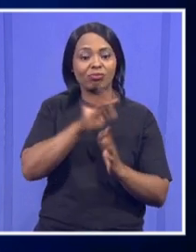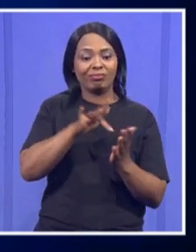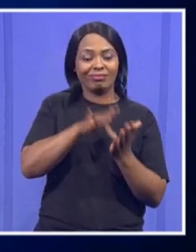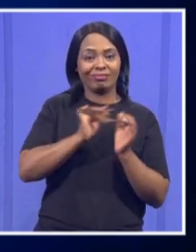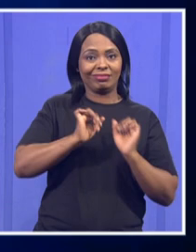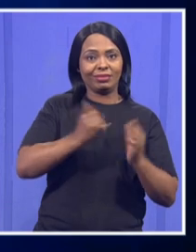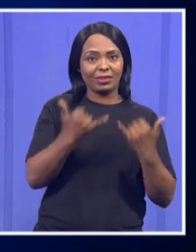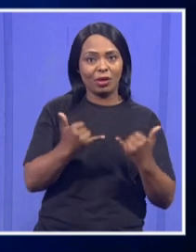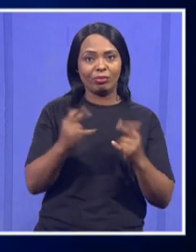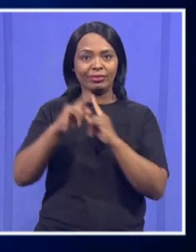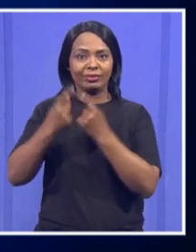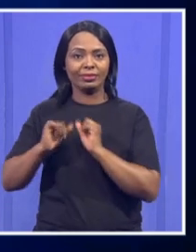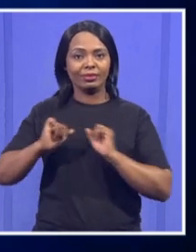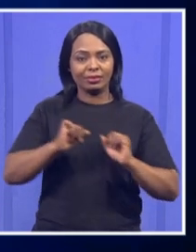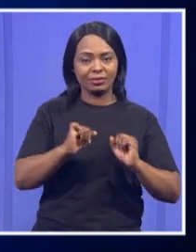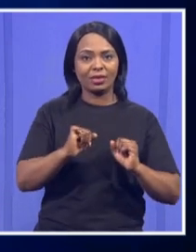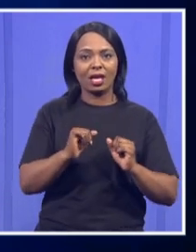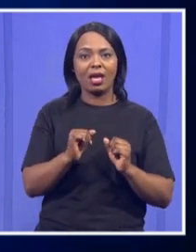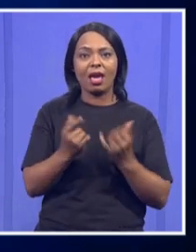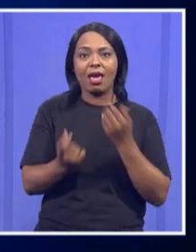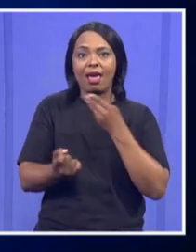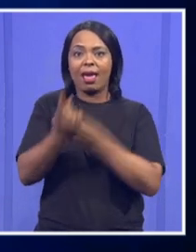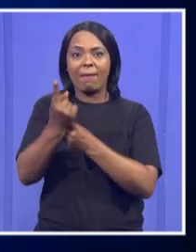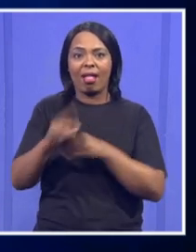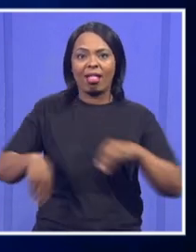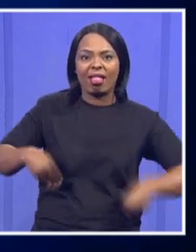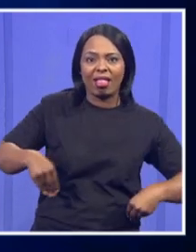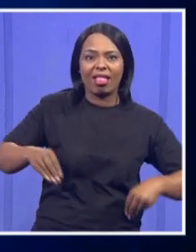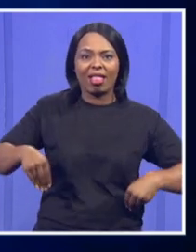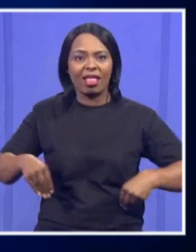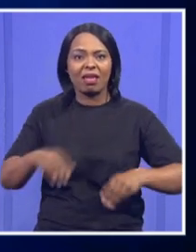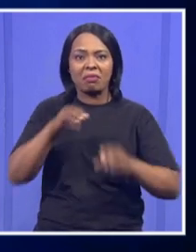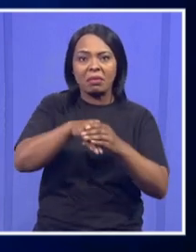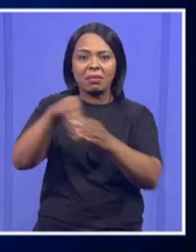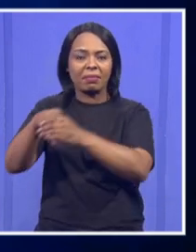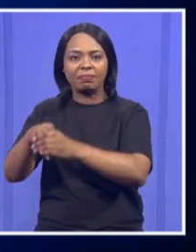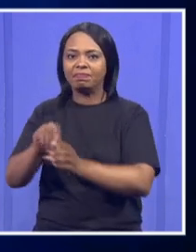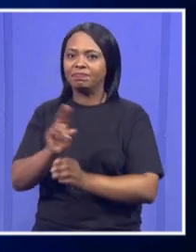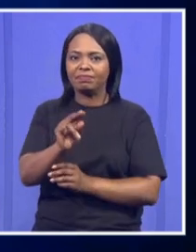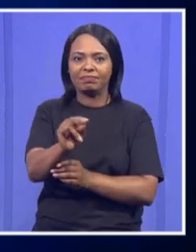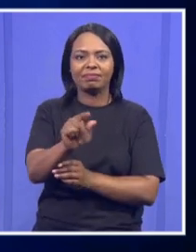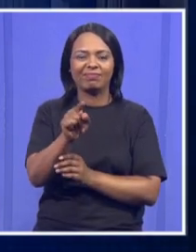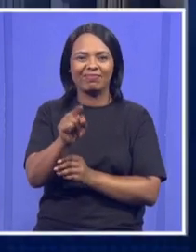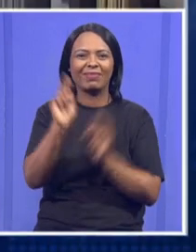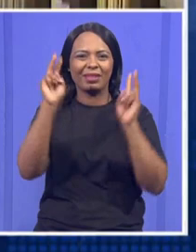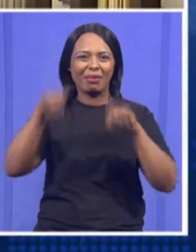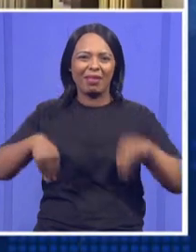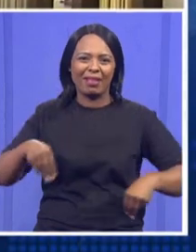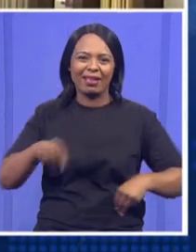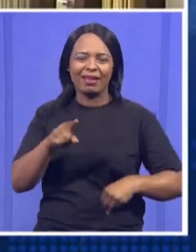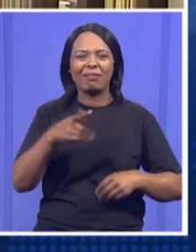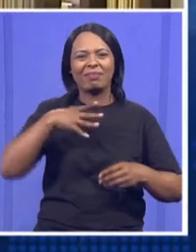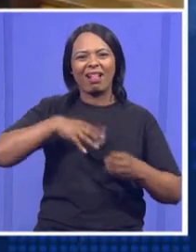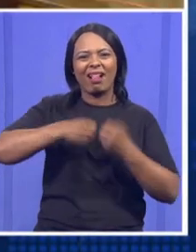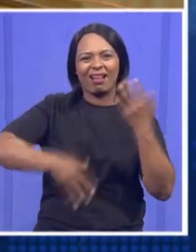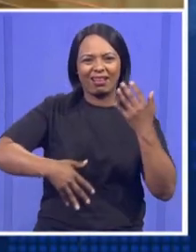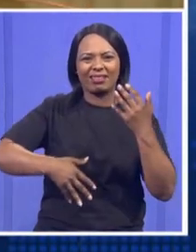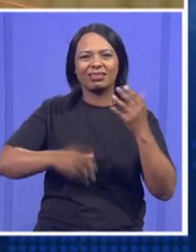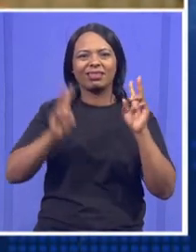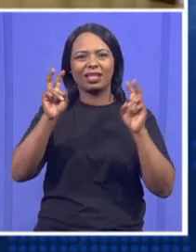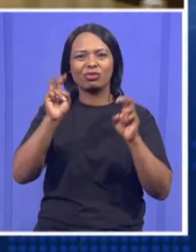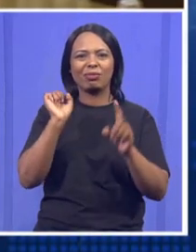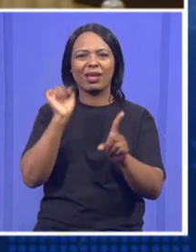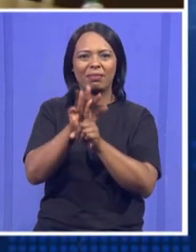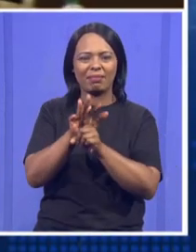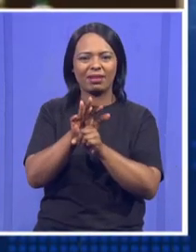no other scandal that will arise now and then, particularly coming from corruption and any other issues that really affects